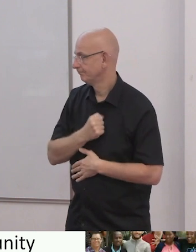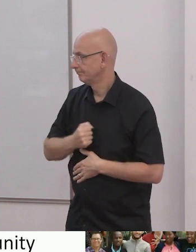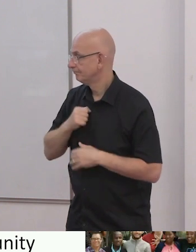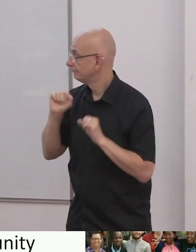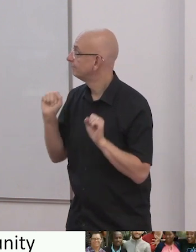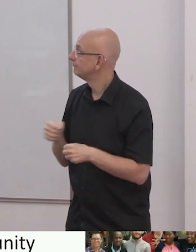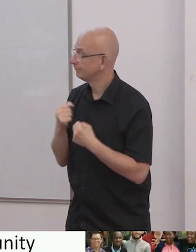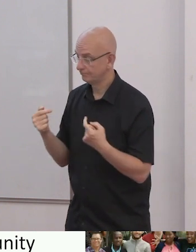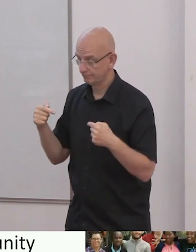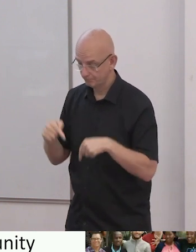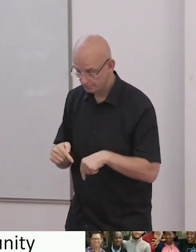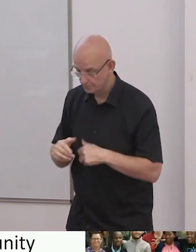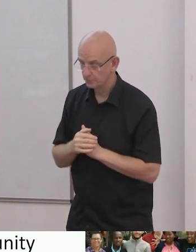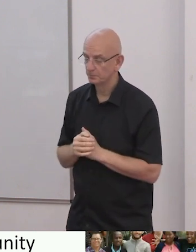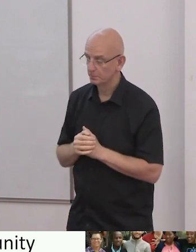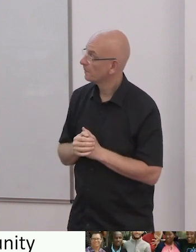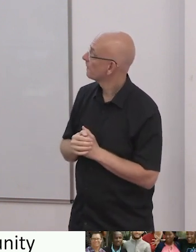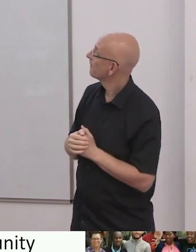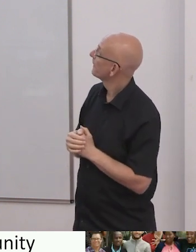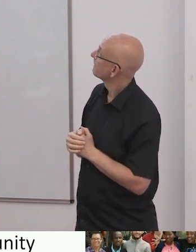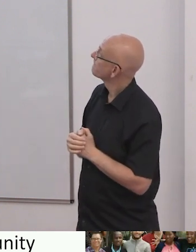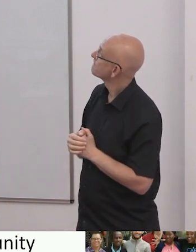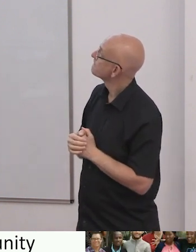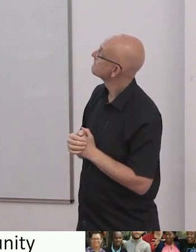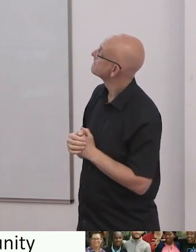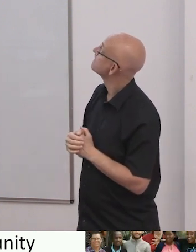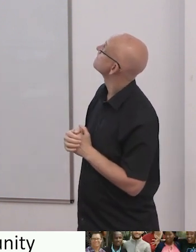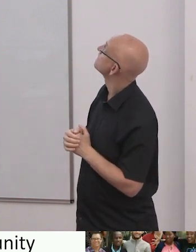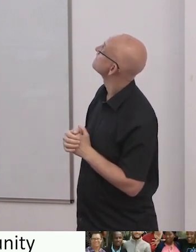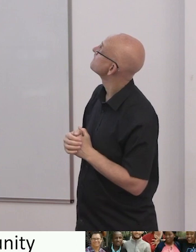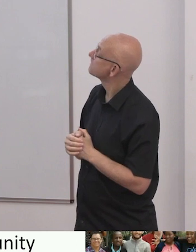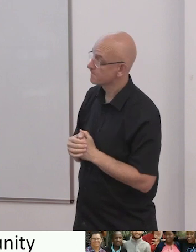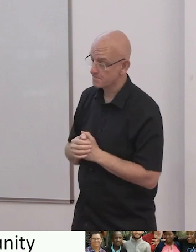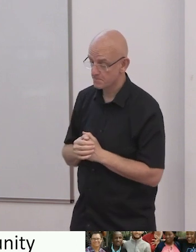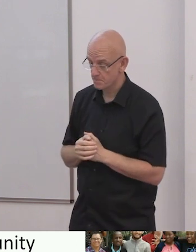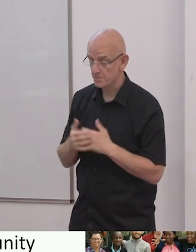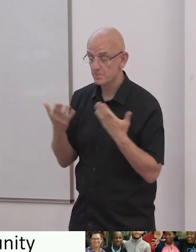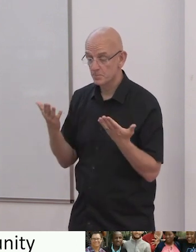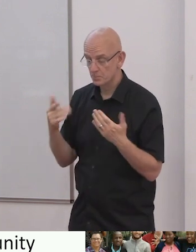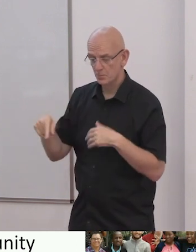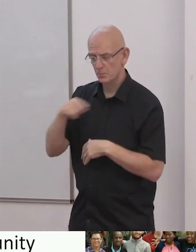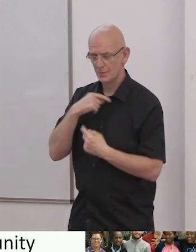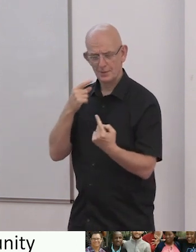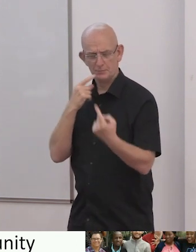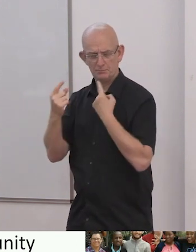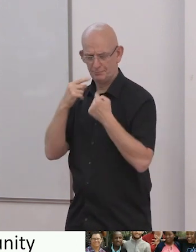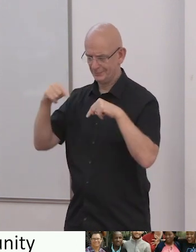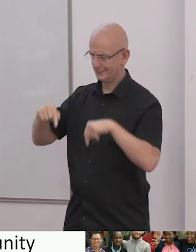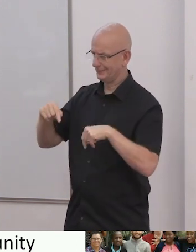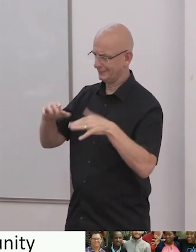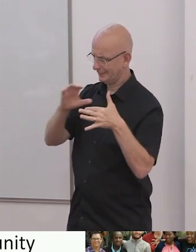Before we talk about the Catalyst for Inclusive Education program, let me give you a short overview of